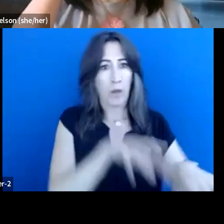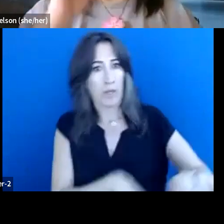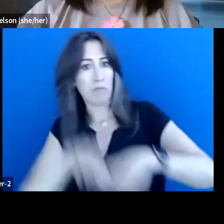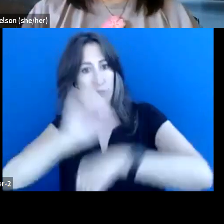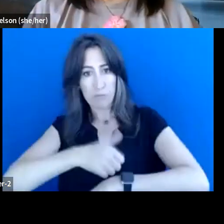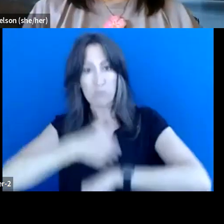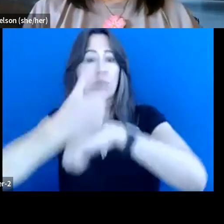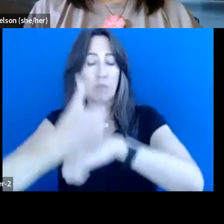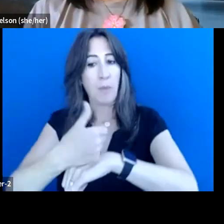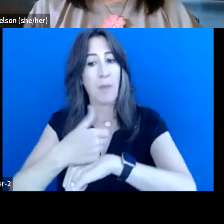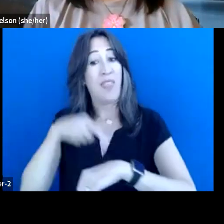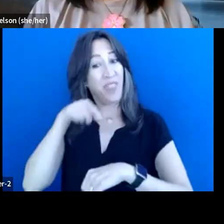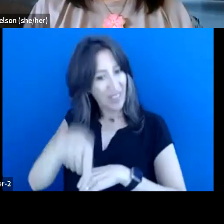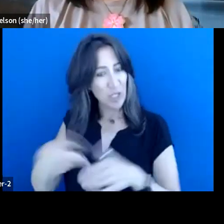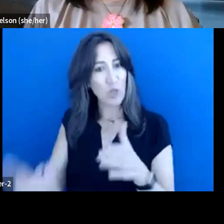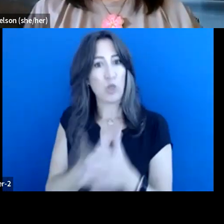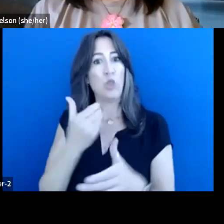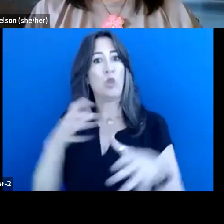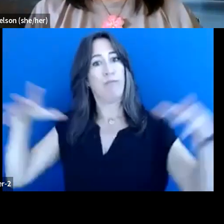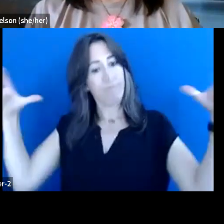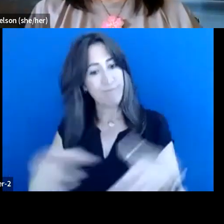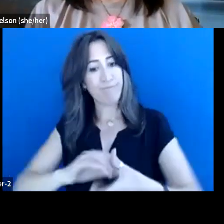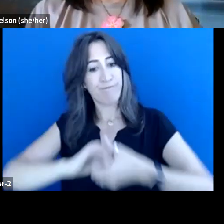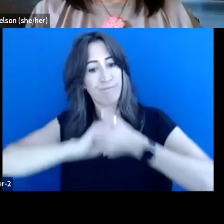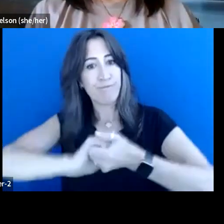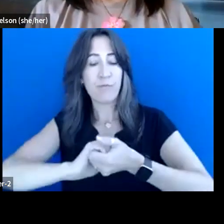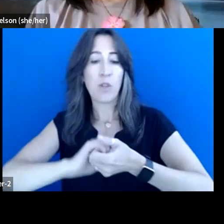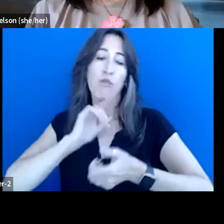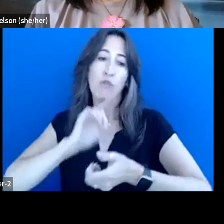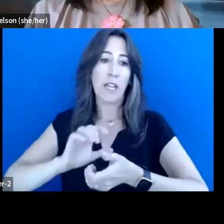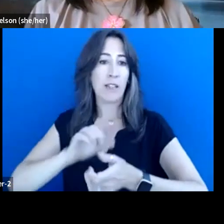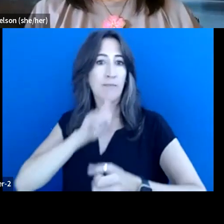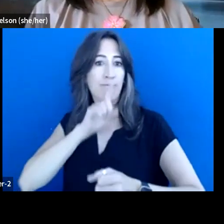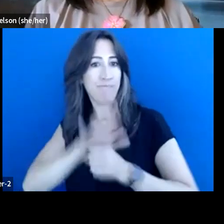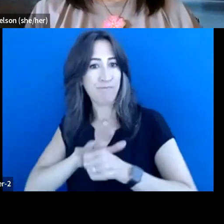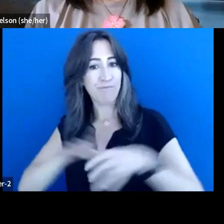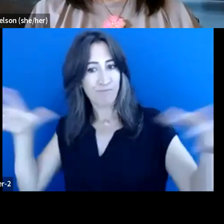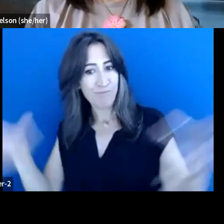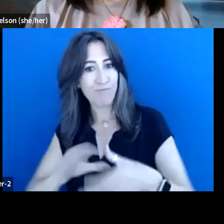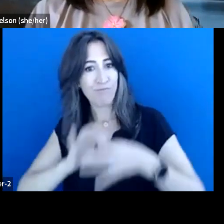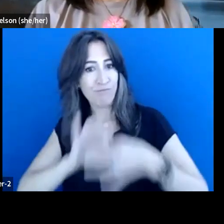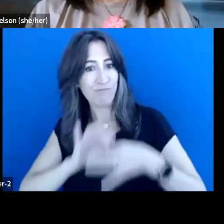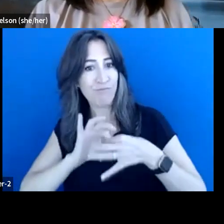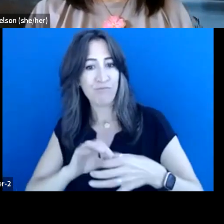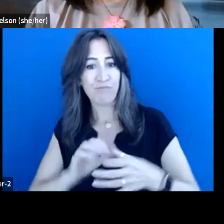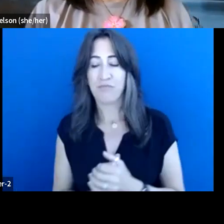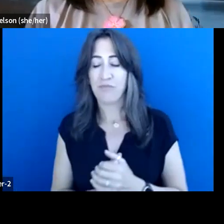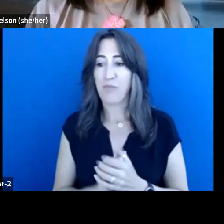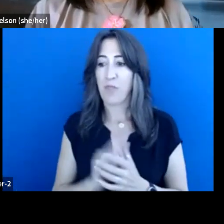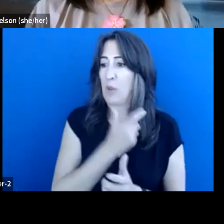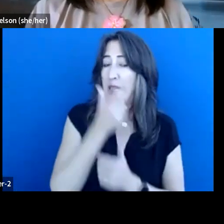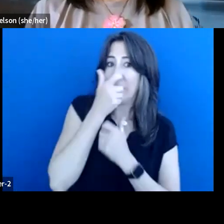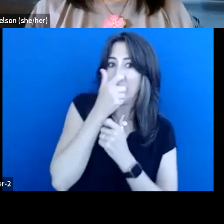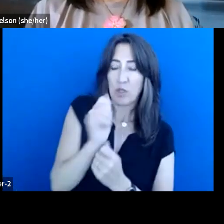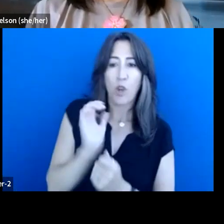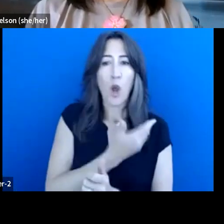solidified us working together. It's been an interesting, you know, our members and our communities